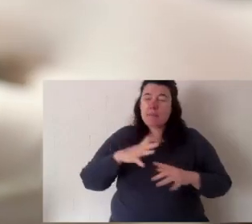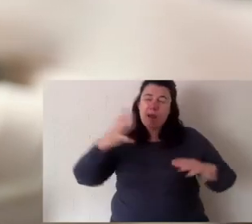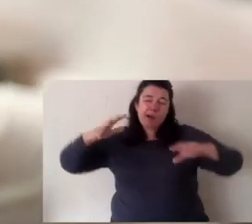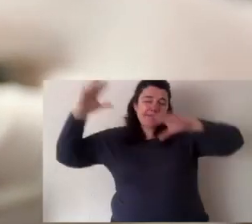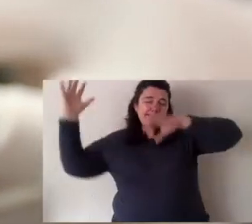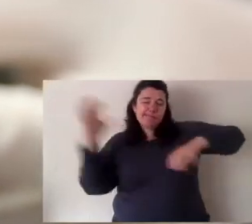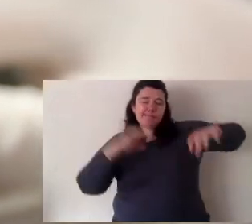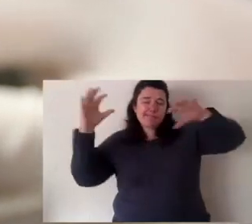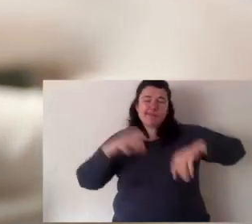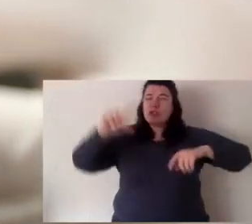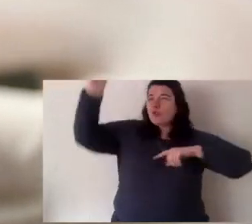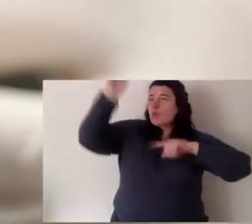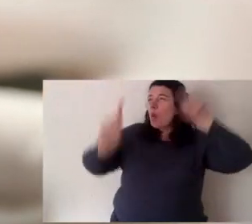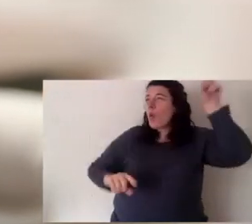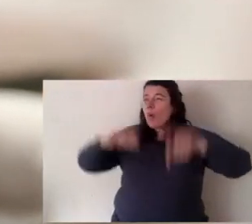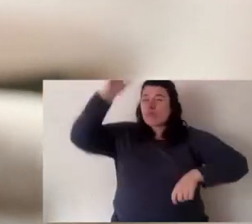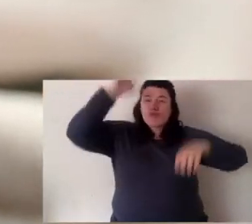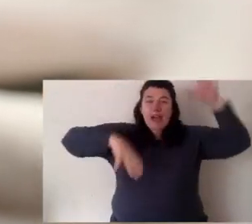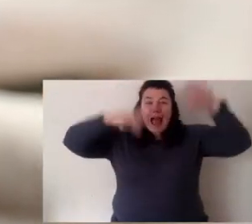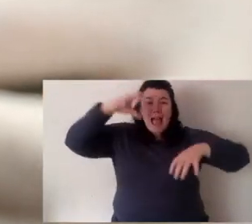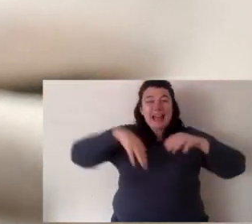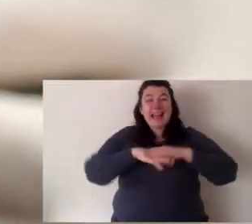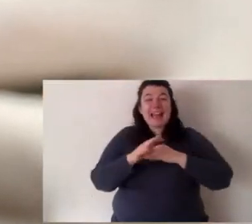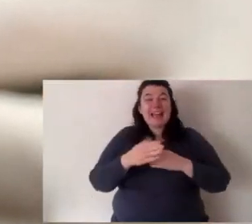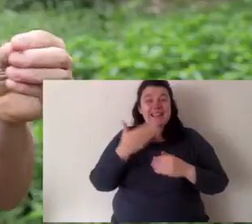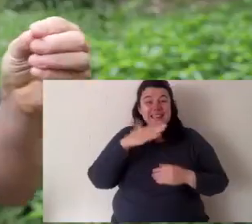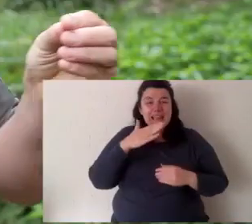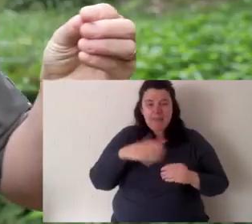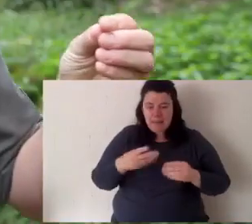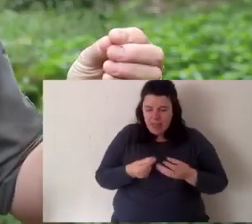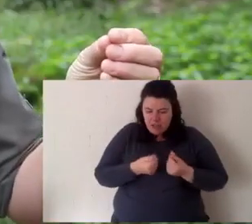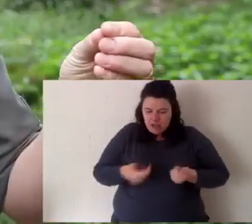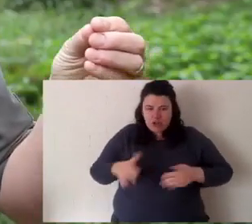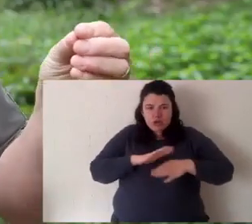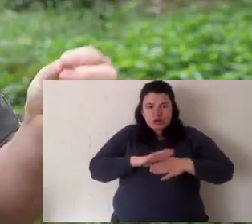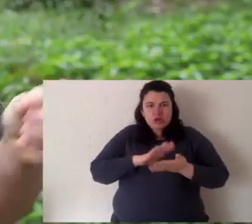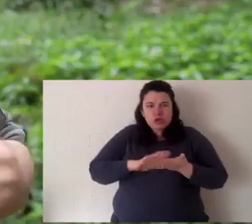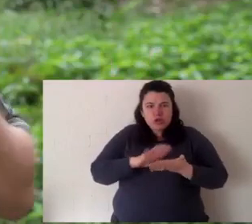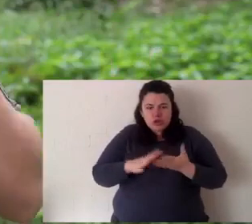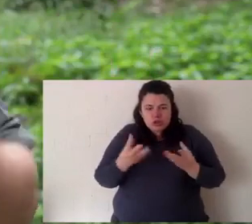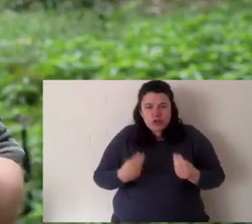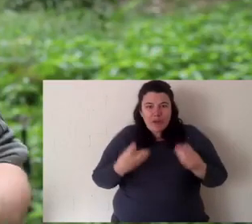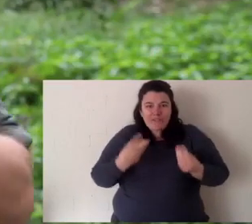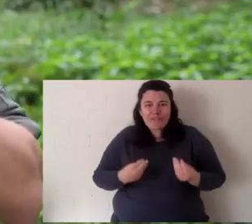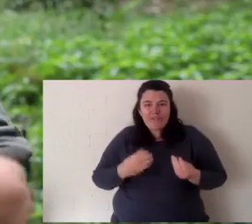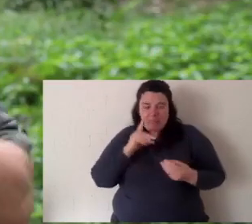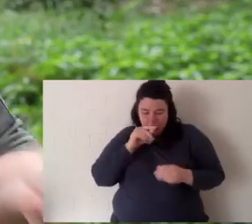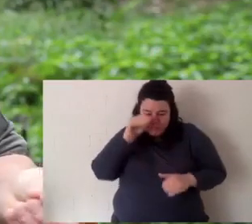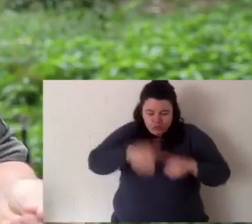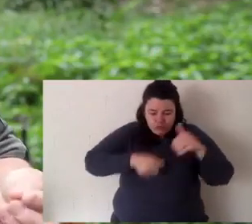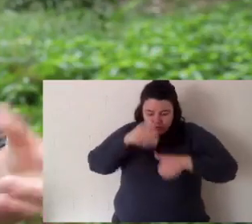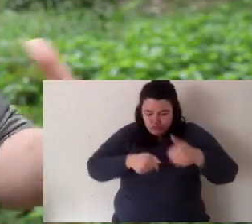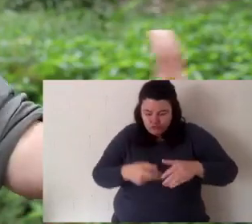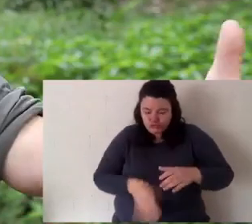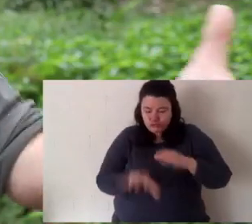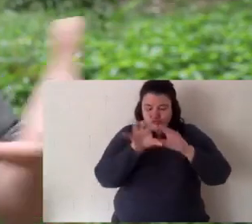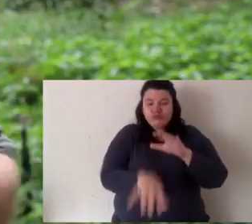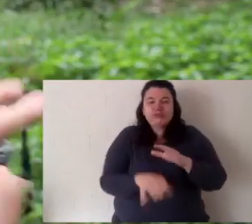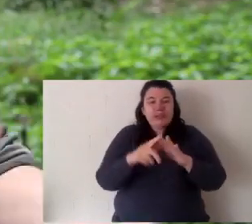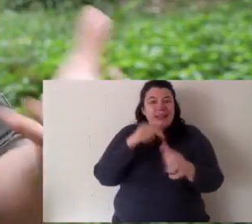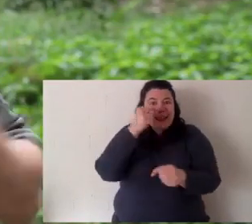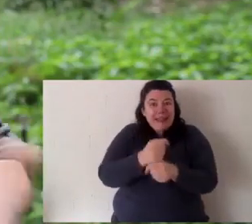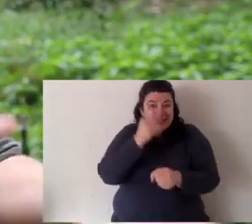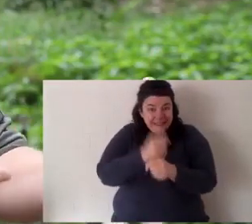and it's normally in early summer. And in early summer, when we get that first big summer storm and lots of rain, it